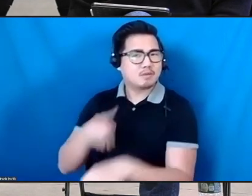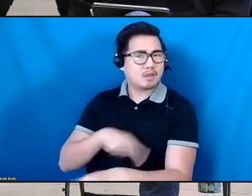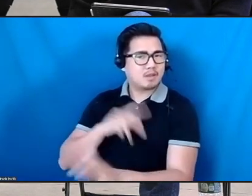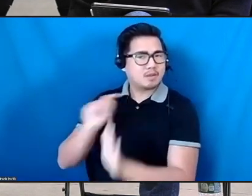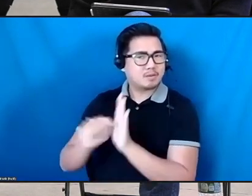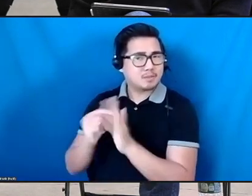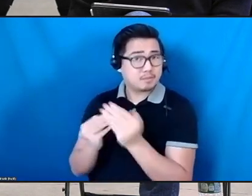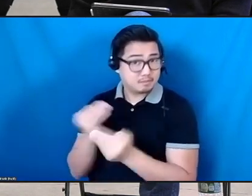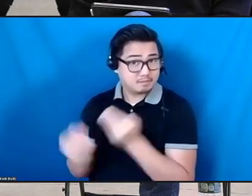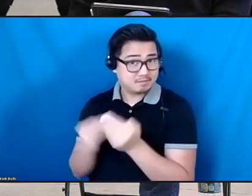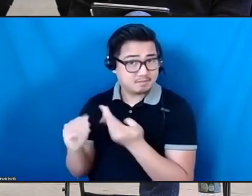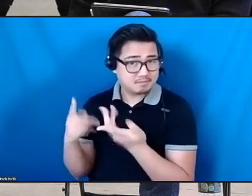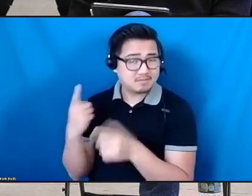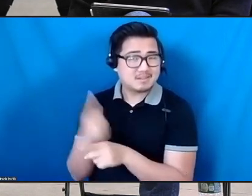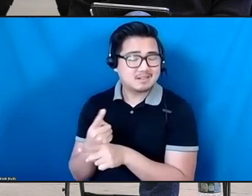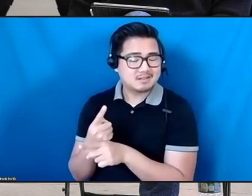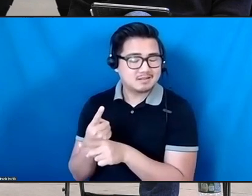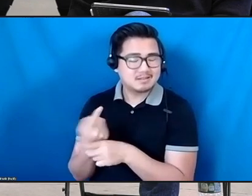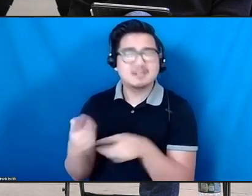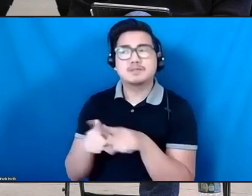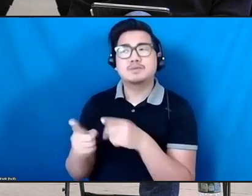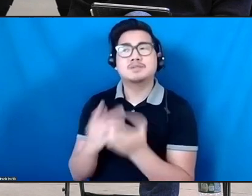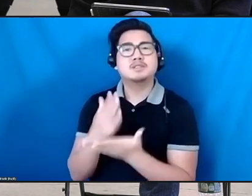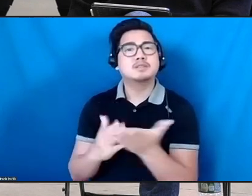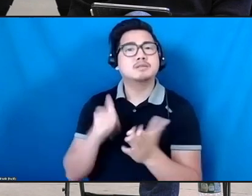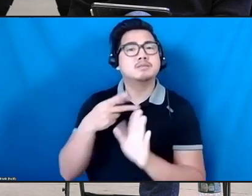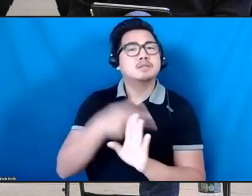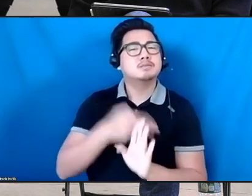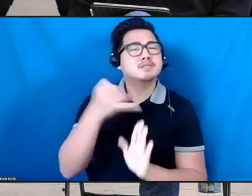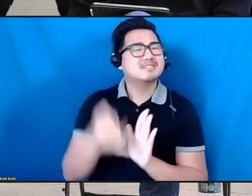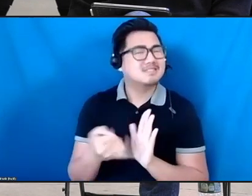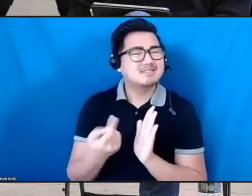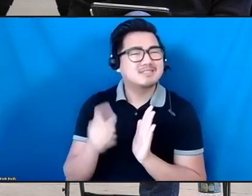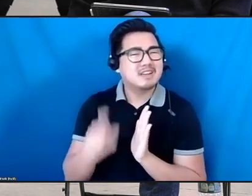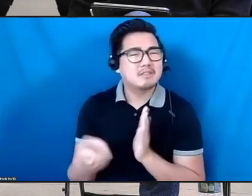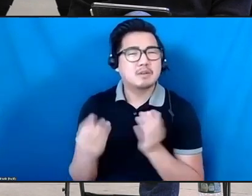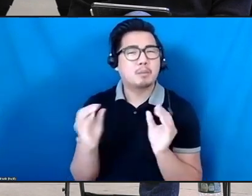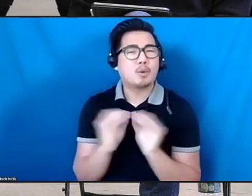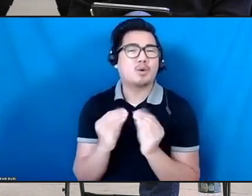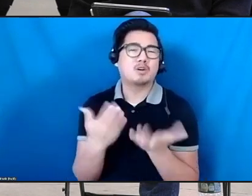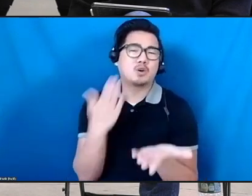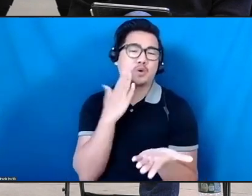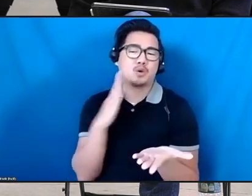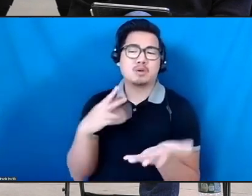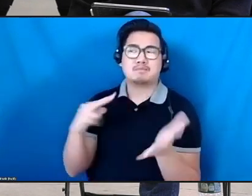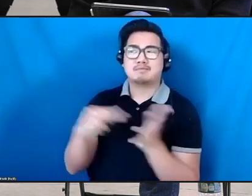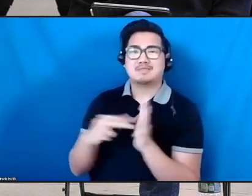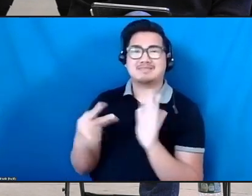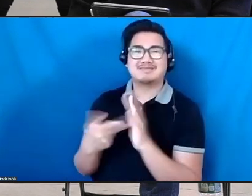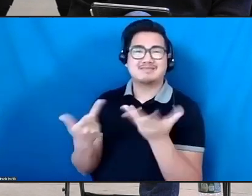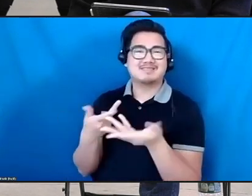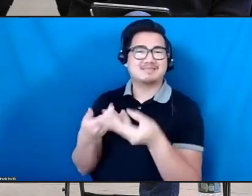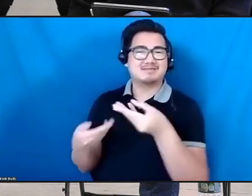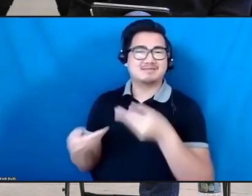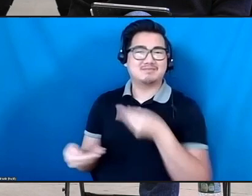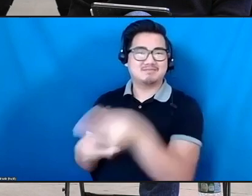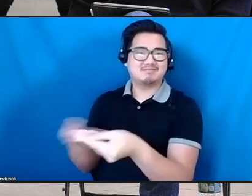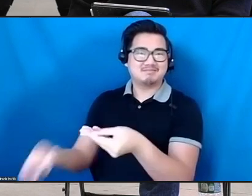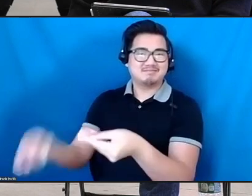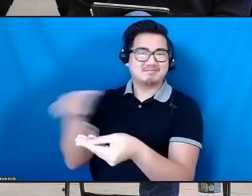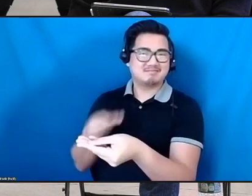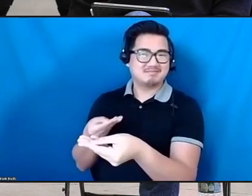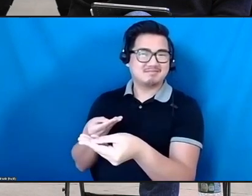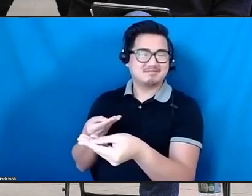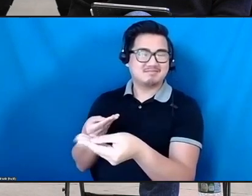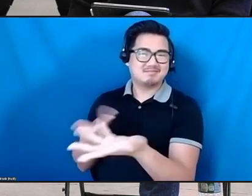And then there's some other projects that, honestly, you just have to be more transactional. Right? And we, we can't be, we can't have